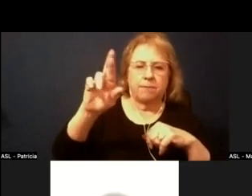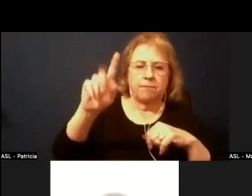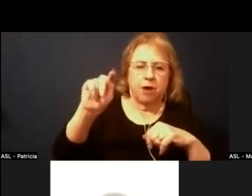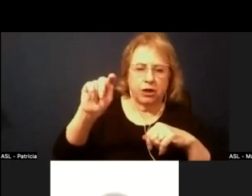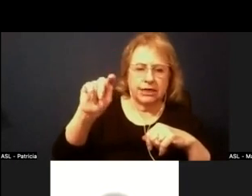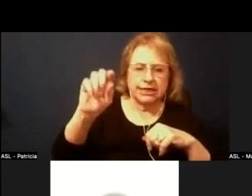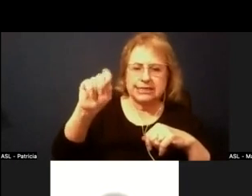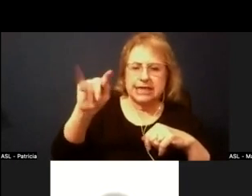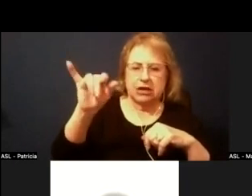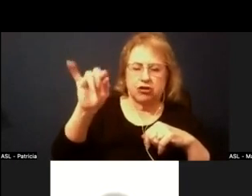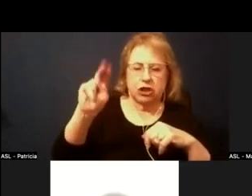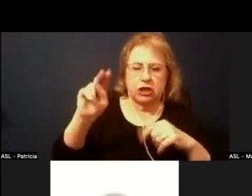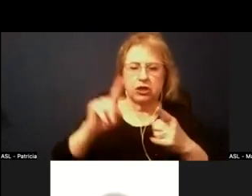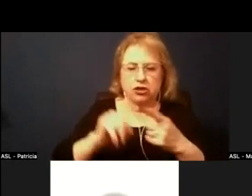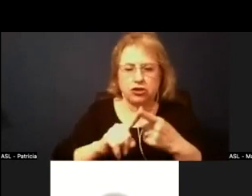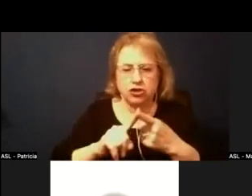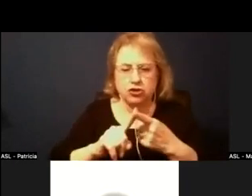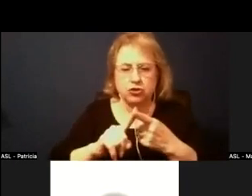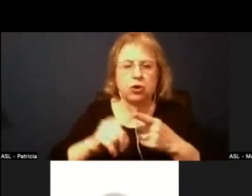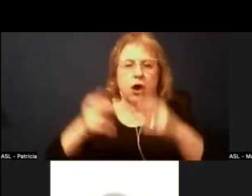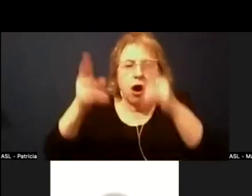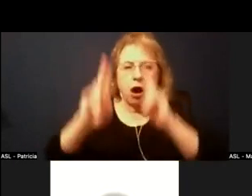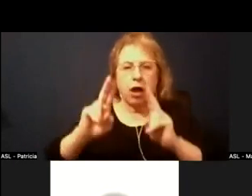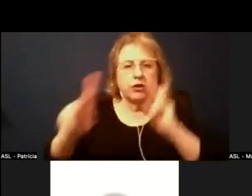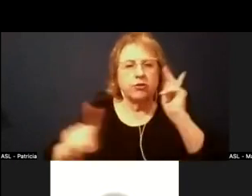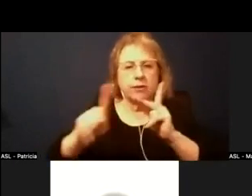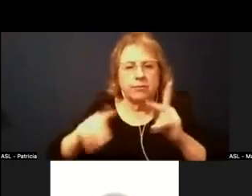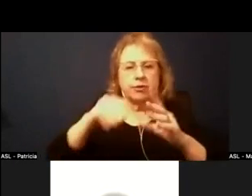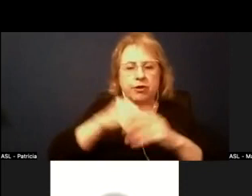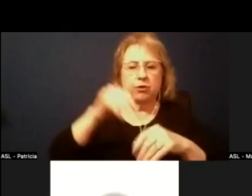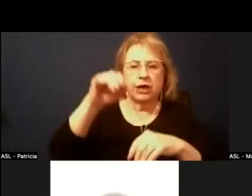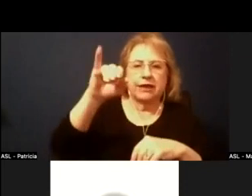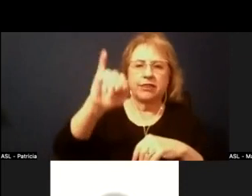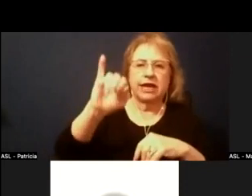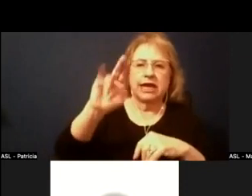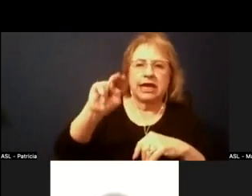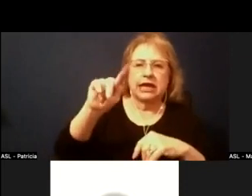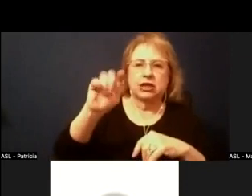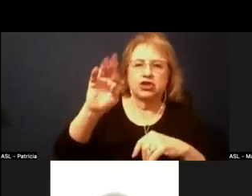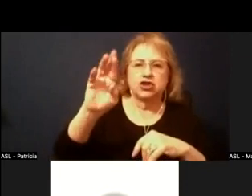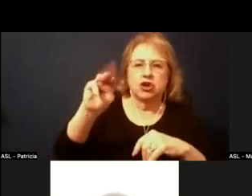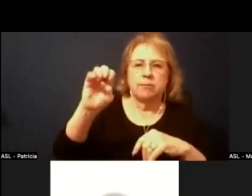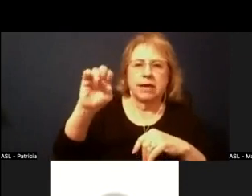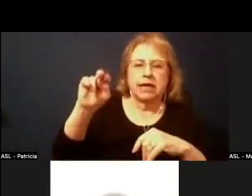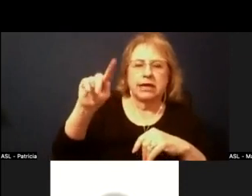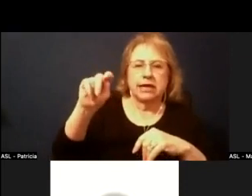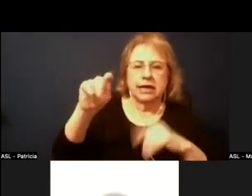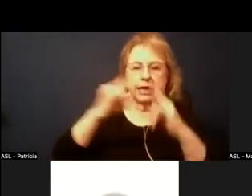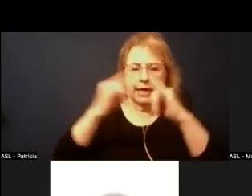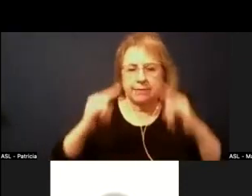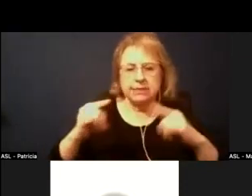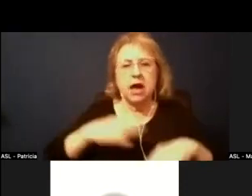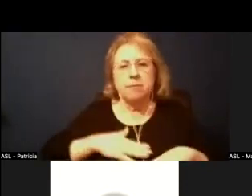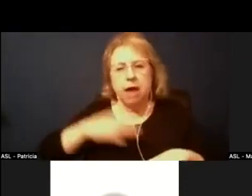were in the internment camps during that time. So personally, my father in law was actually